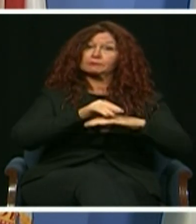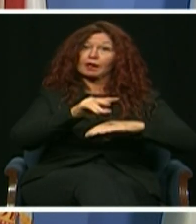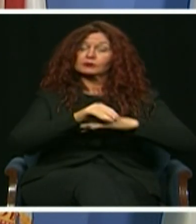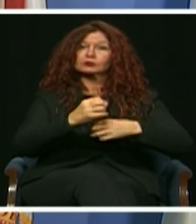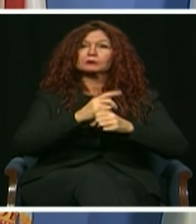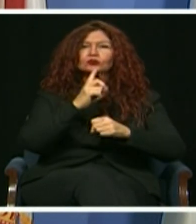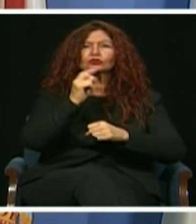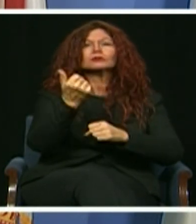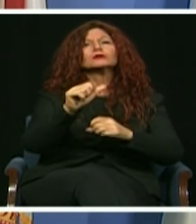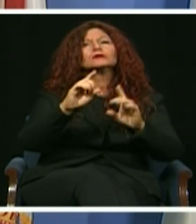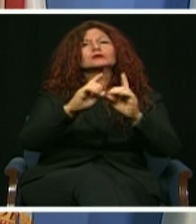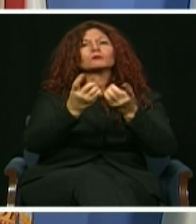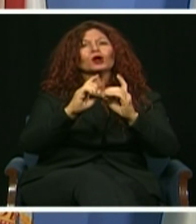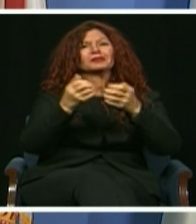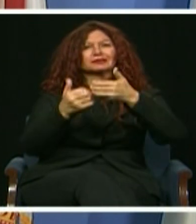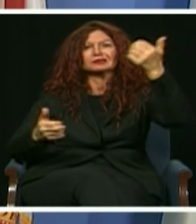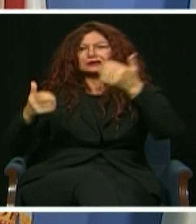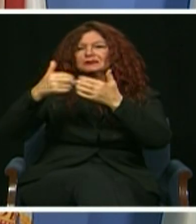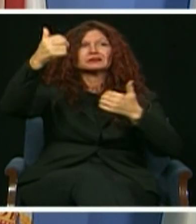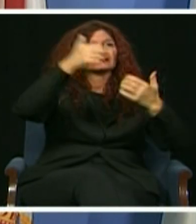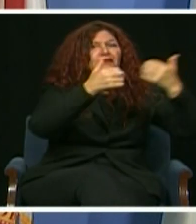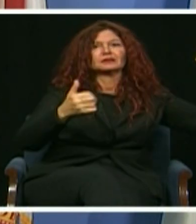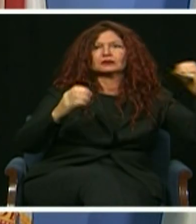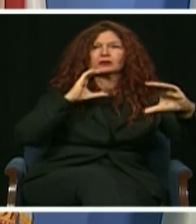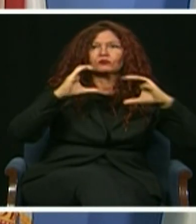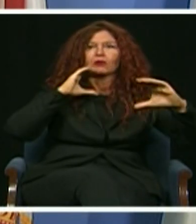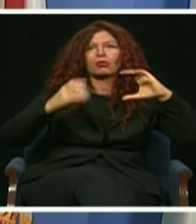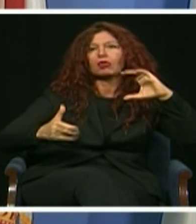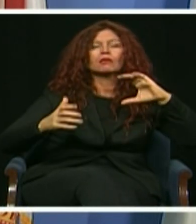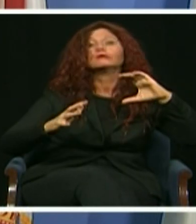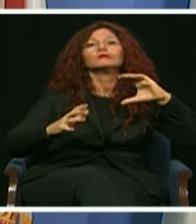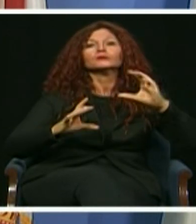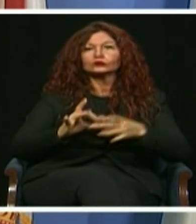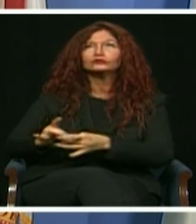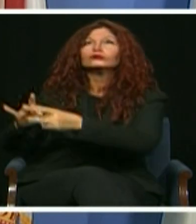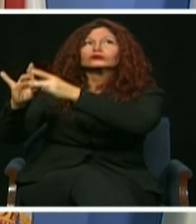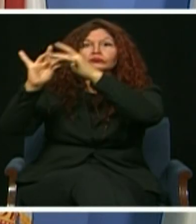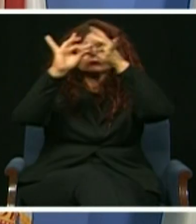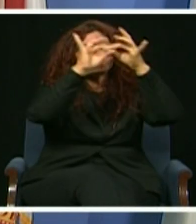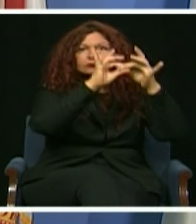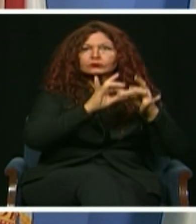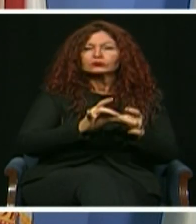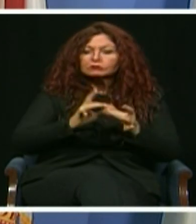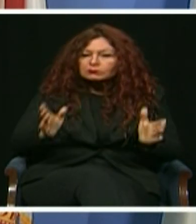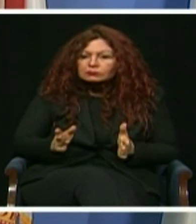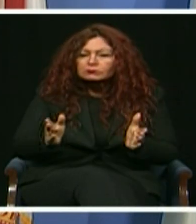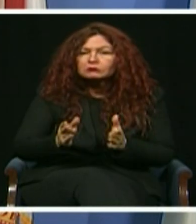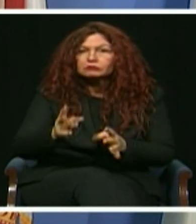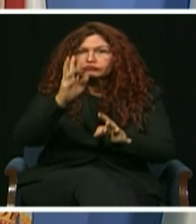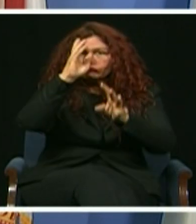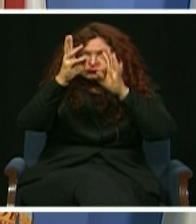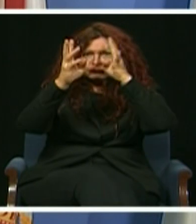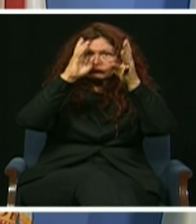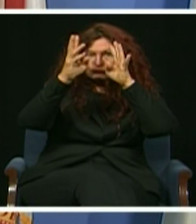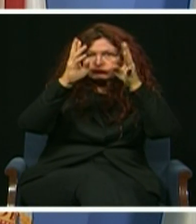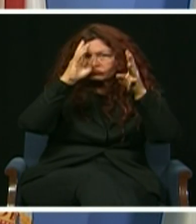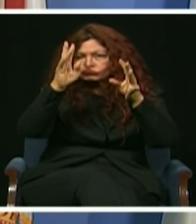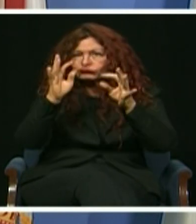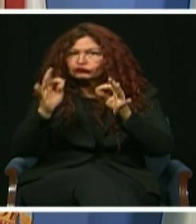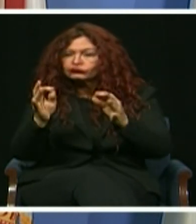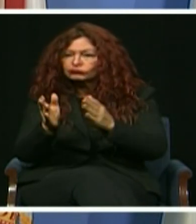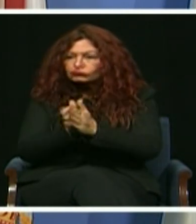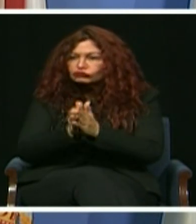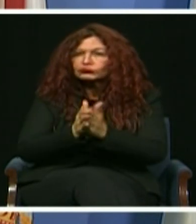and drive innovation within all the functions of county government to engage directly with the public, to bring new ideas from outside